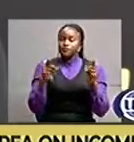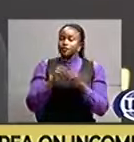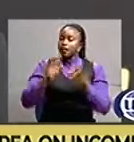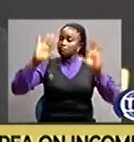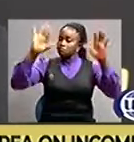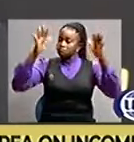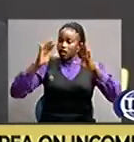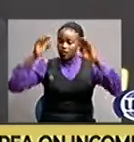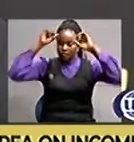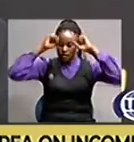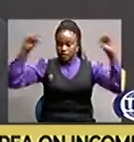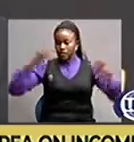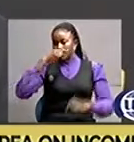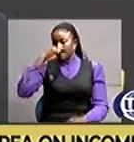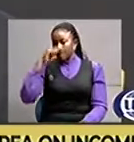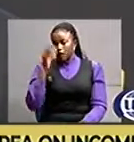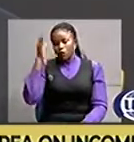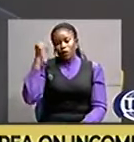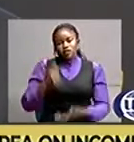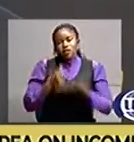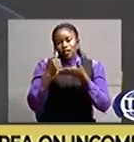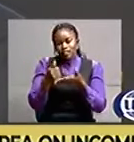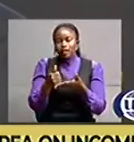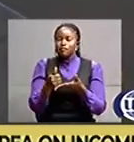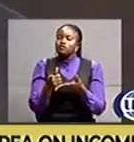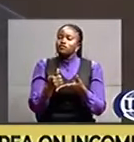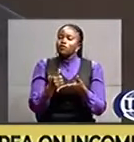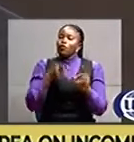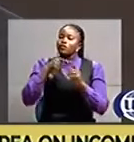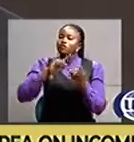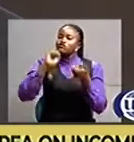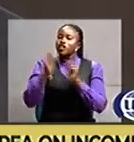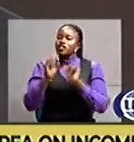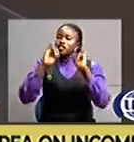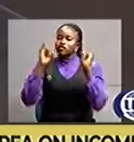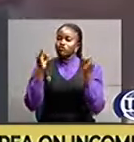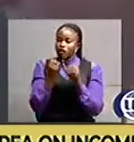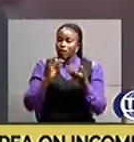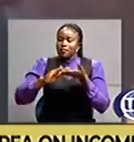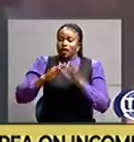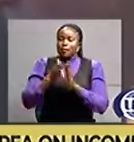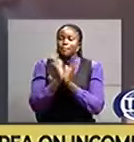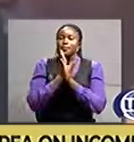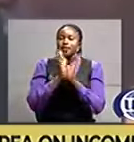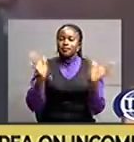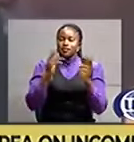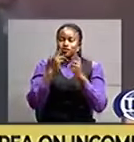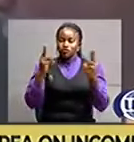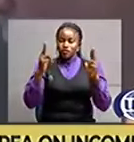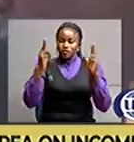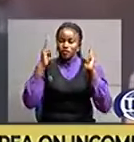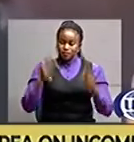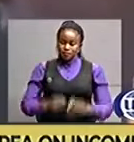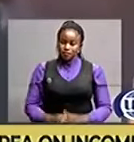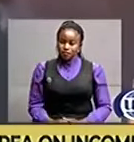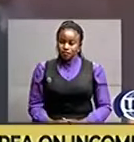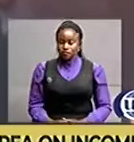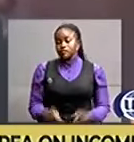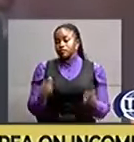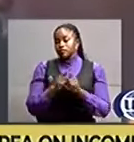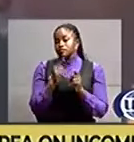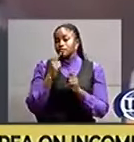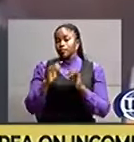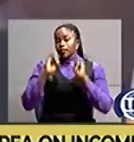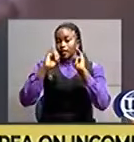the president for his input to transform his institution into a public university he reported that the